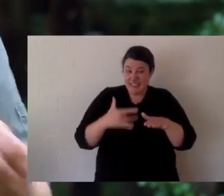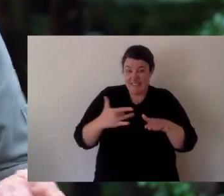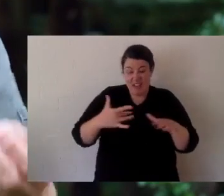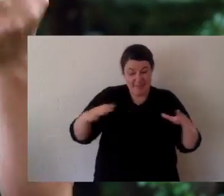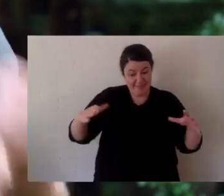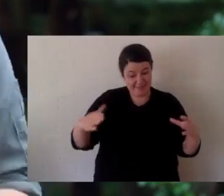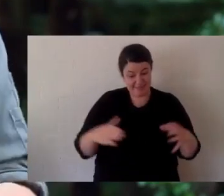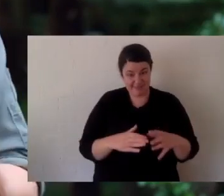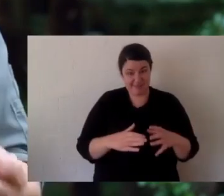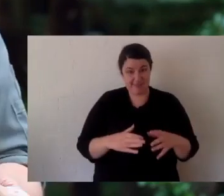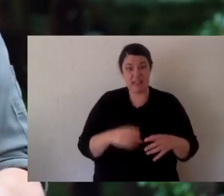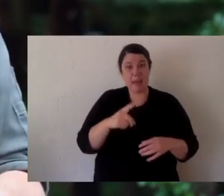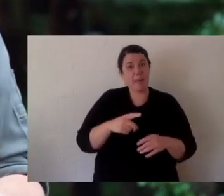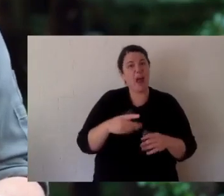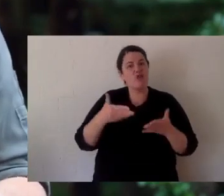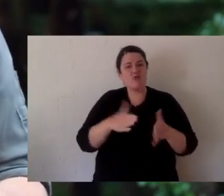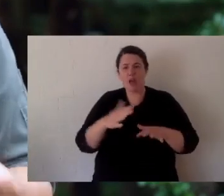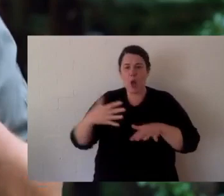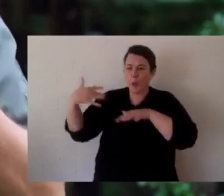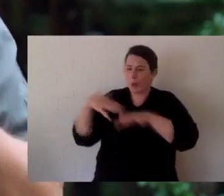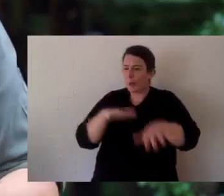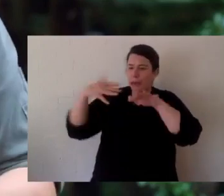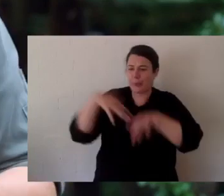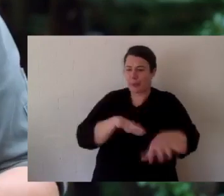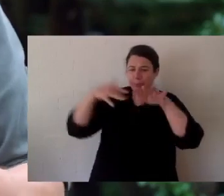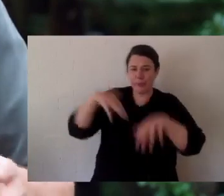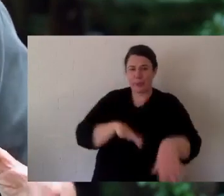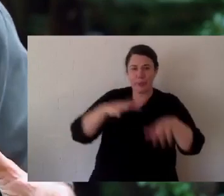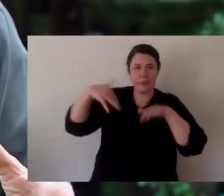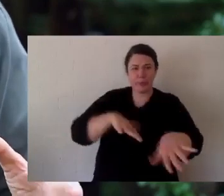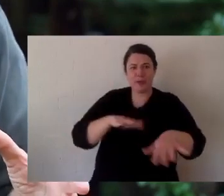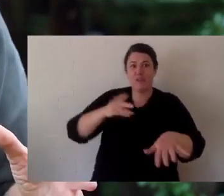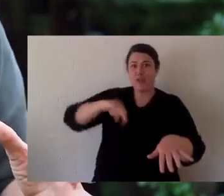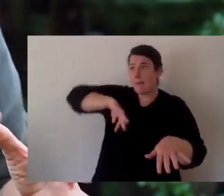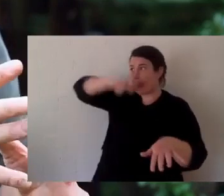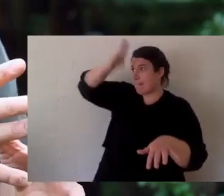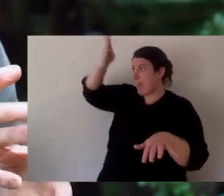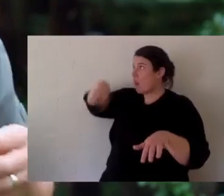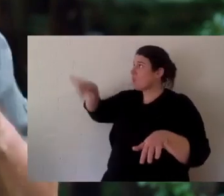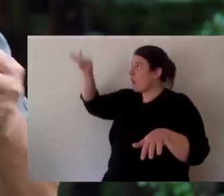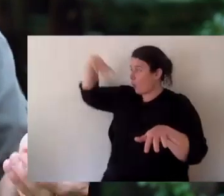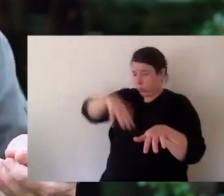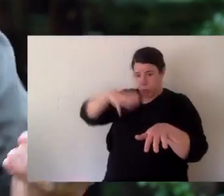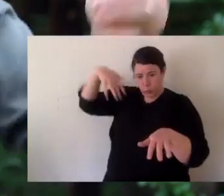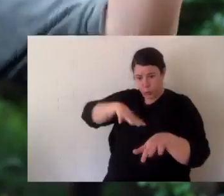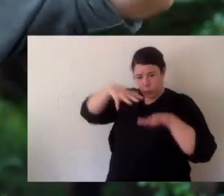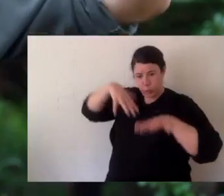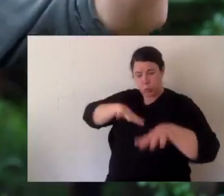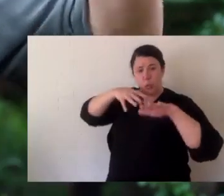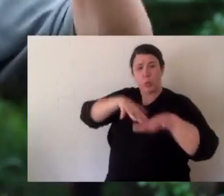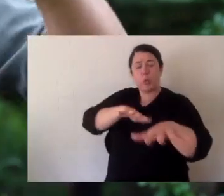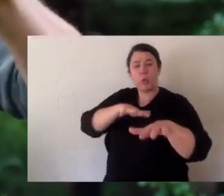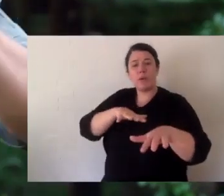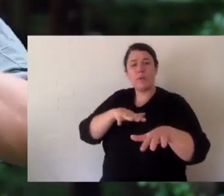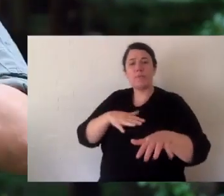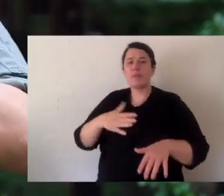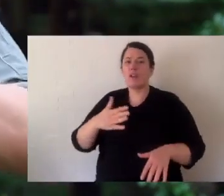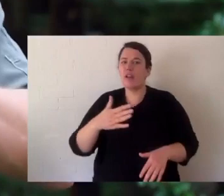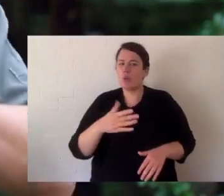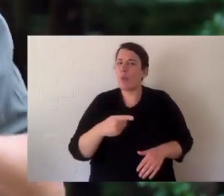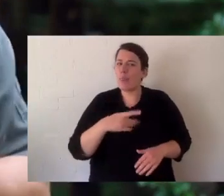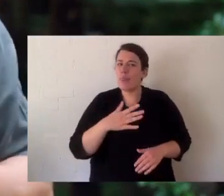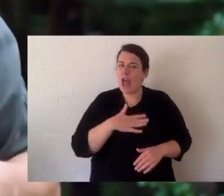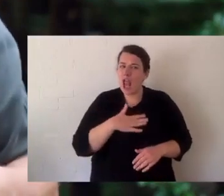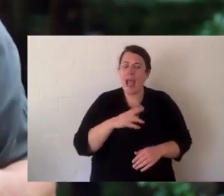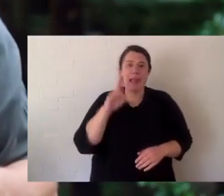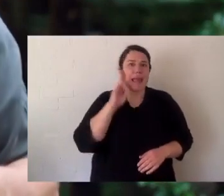last refuge. That's where they survive. The rivers are quite fast flowing. They're eastern rivers that flow off the mountain range